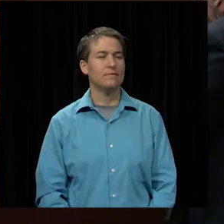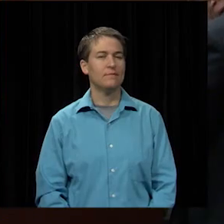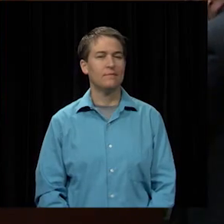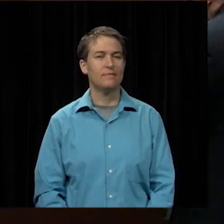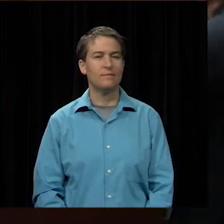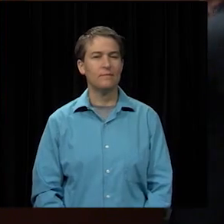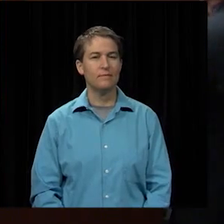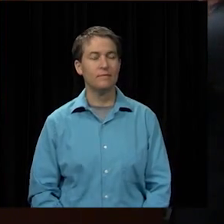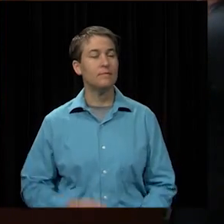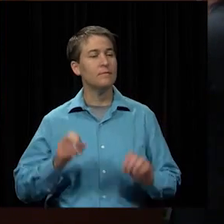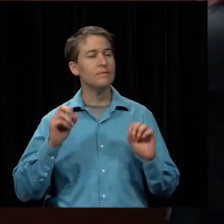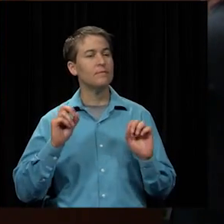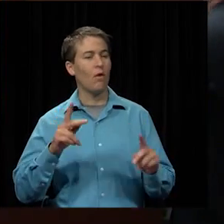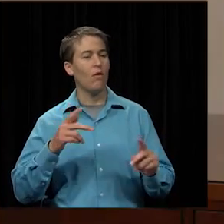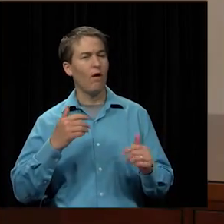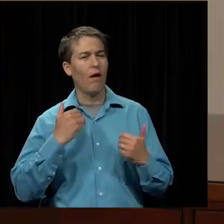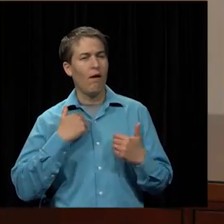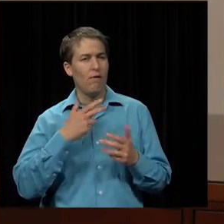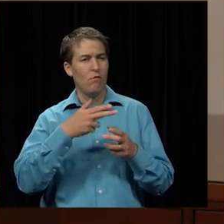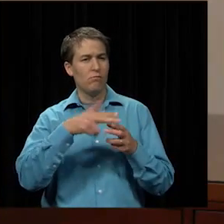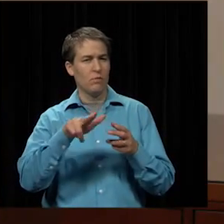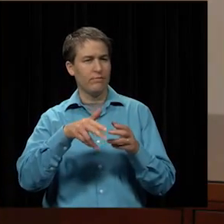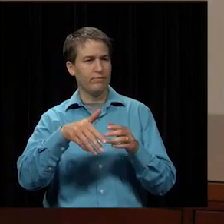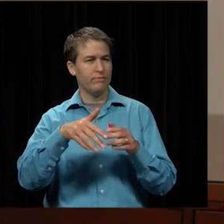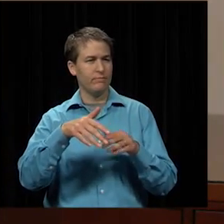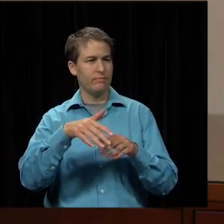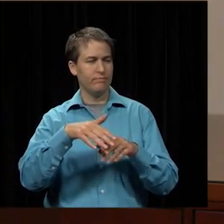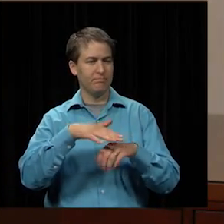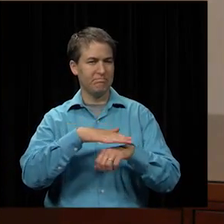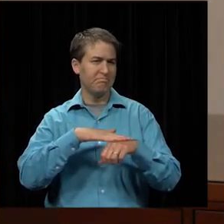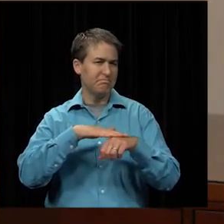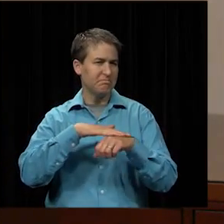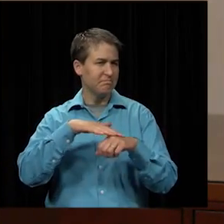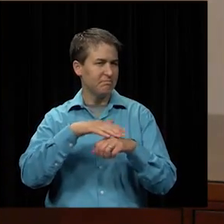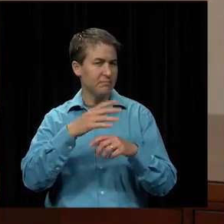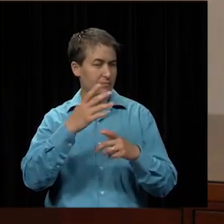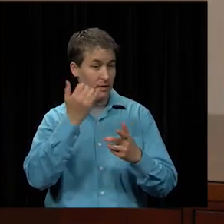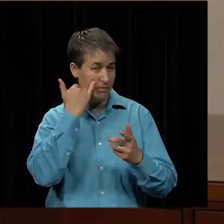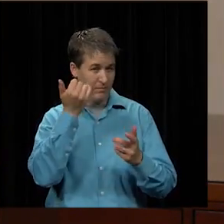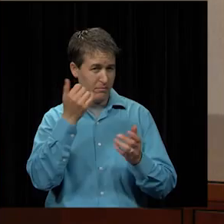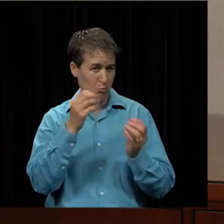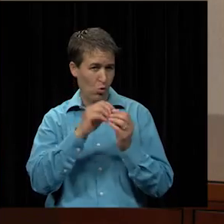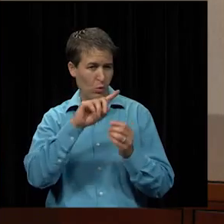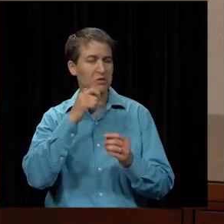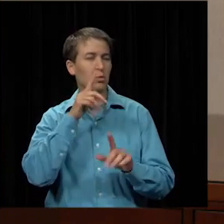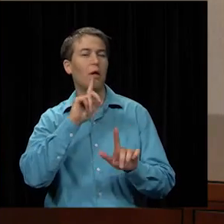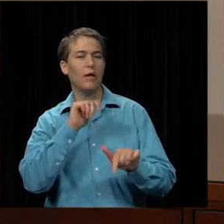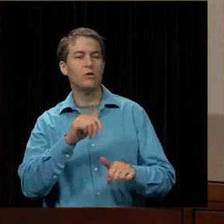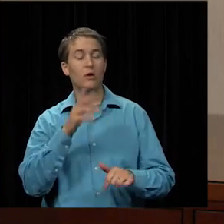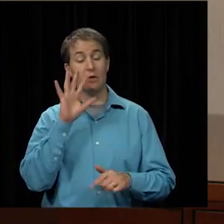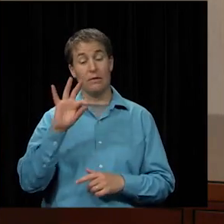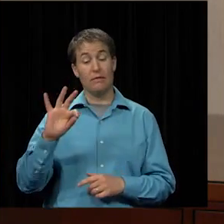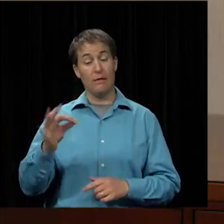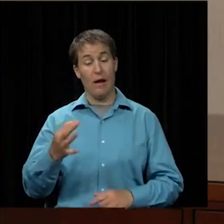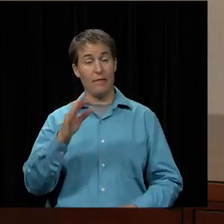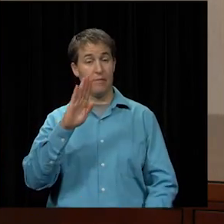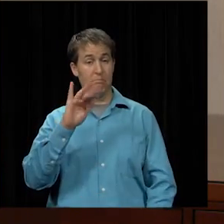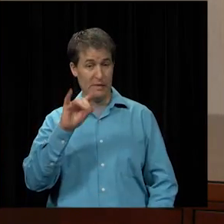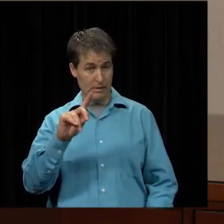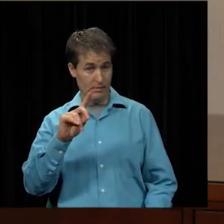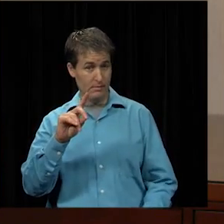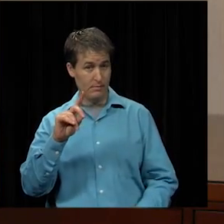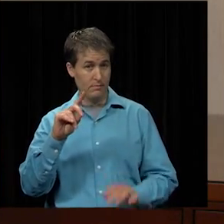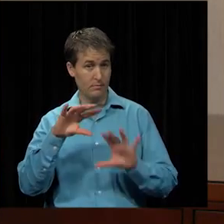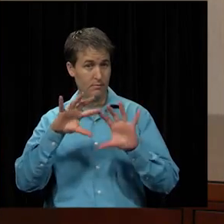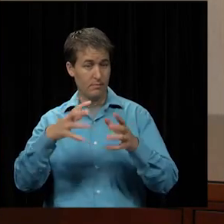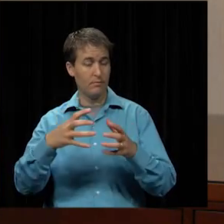i can just give you a brief overview of these and then answer any questions you might have this is sort of the ninth bid package the ninth group of